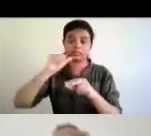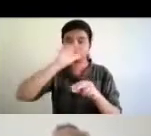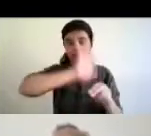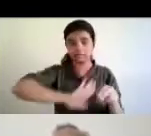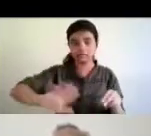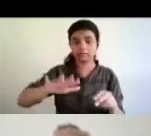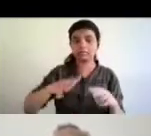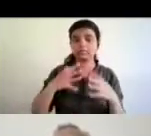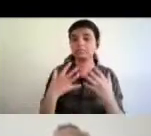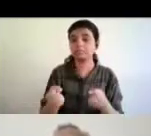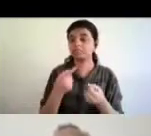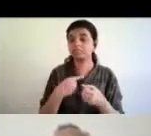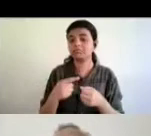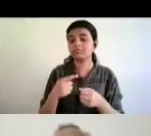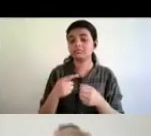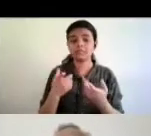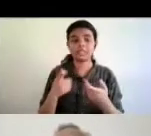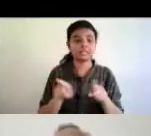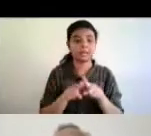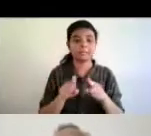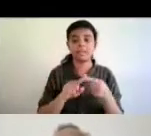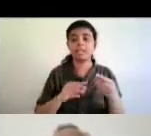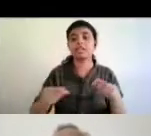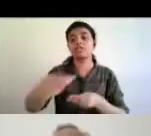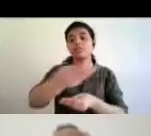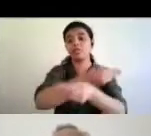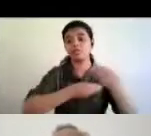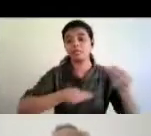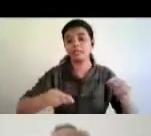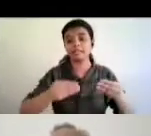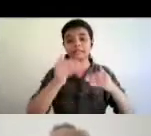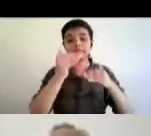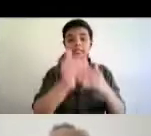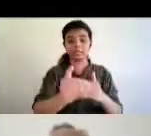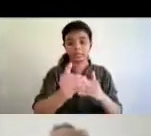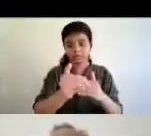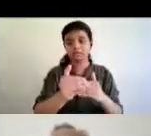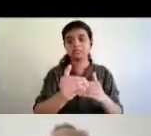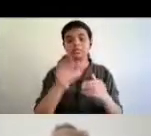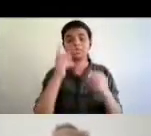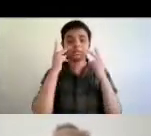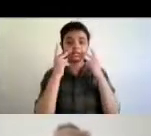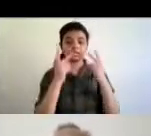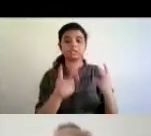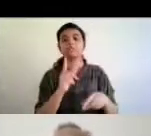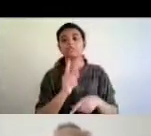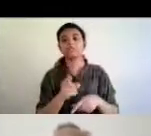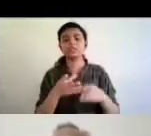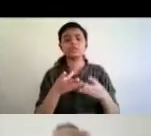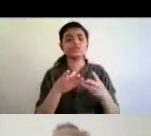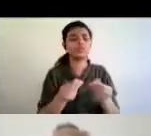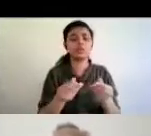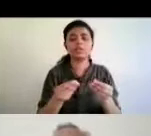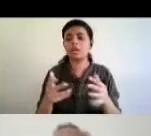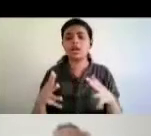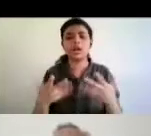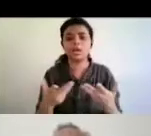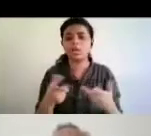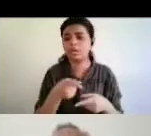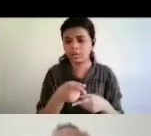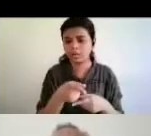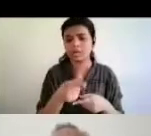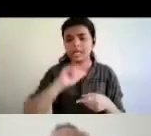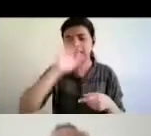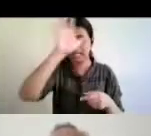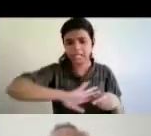um economic restrictions which means that whatever solutions we were trying to build for